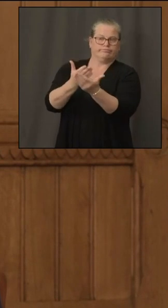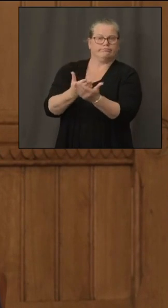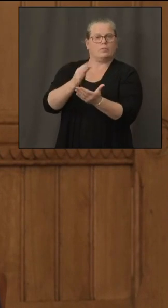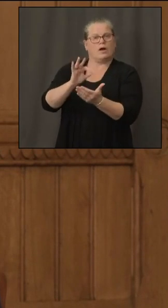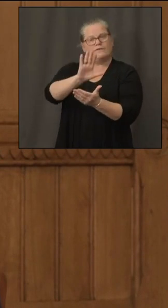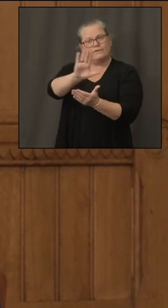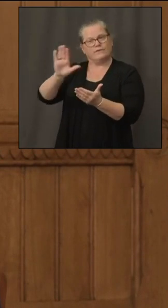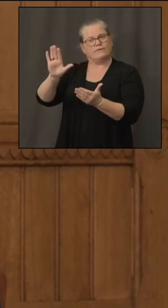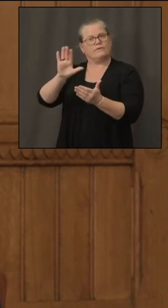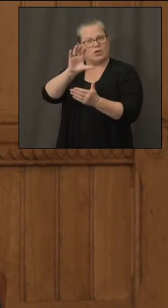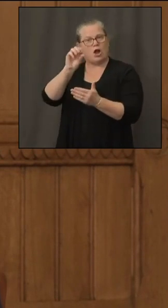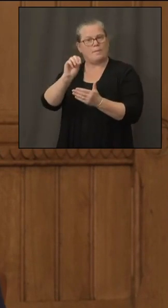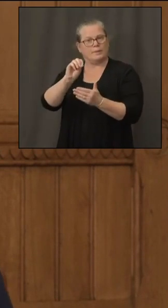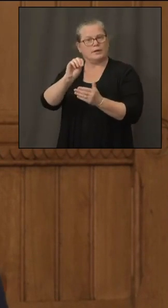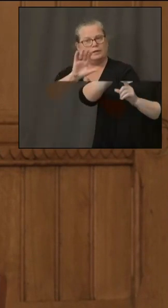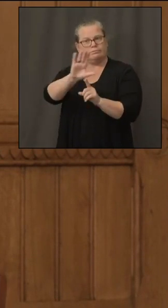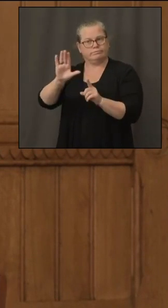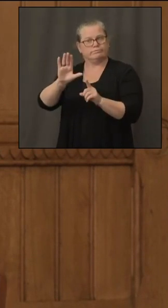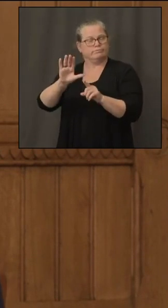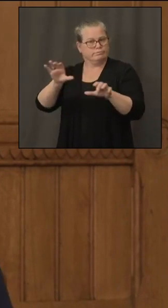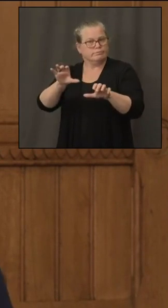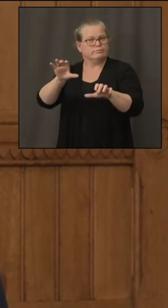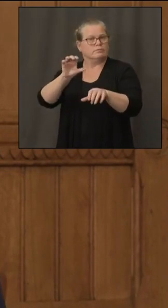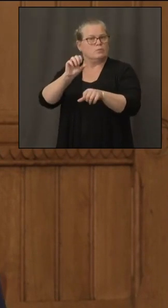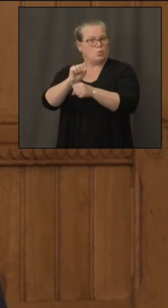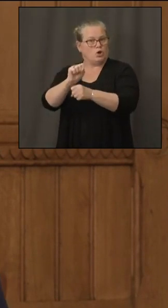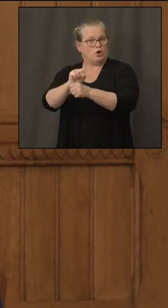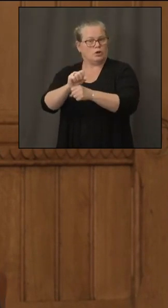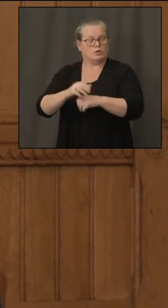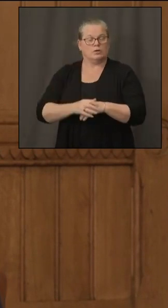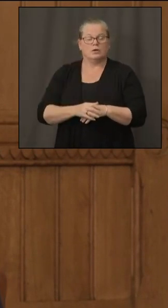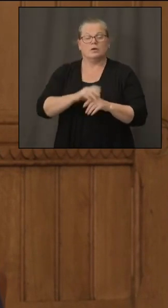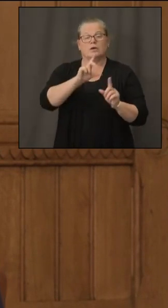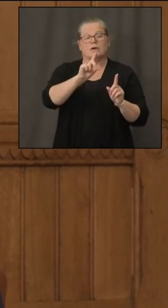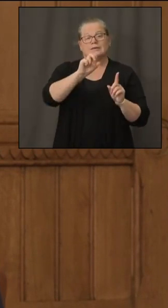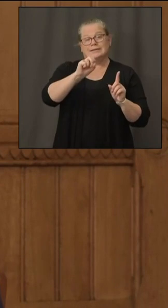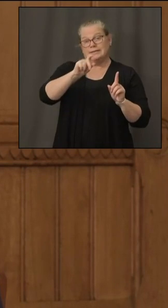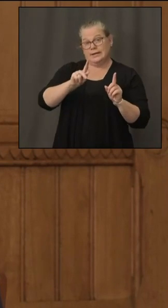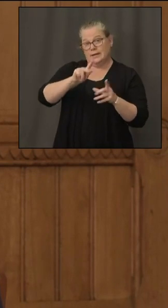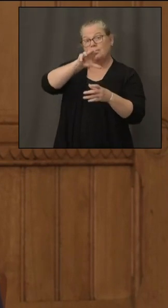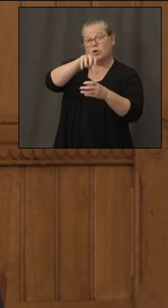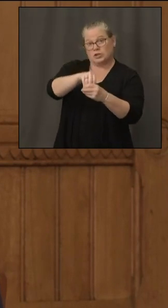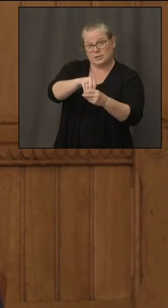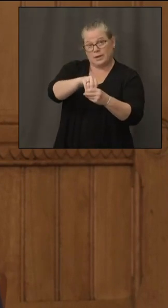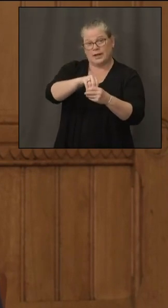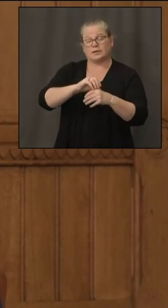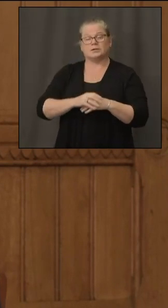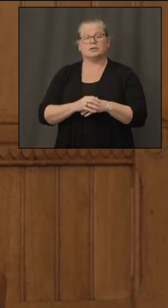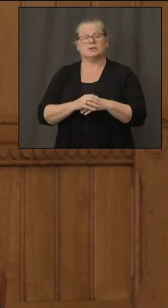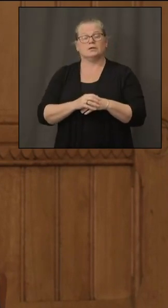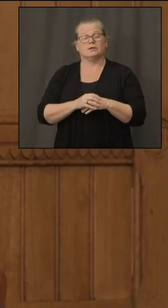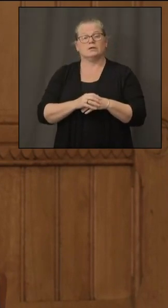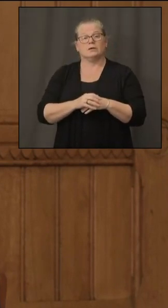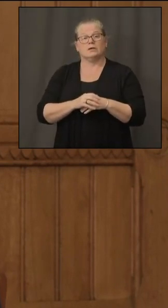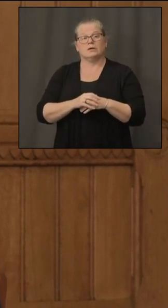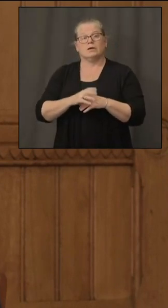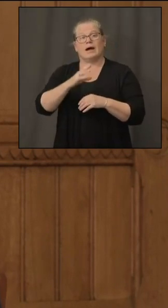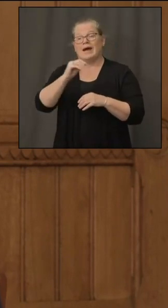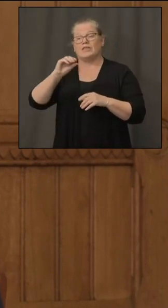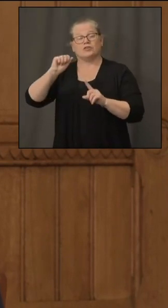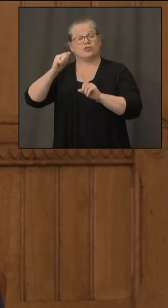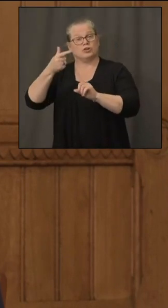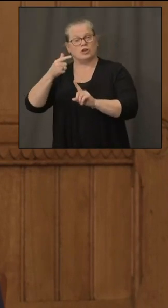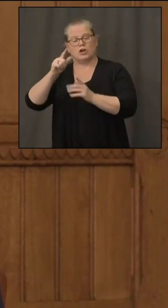um and so we look for deep uh is a participant in a party um in cases before pura uh as is the attorney